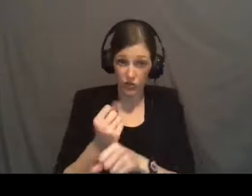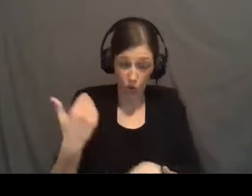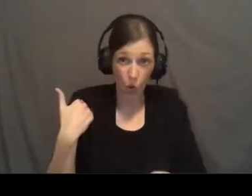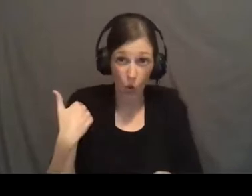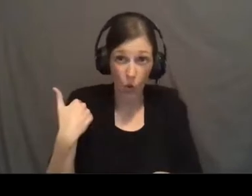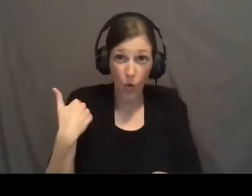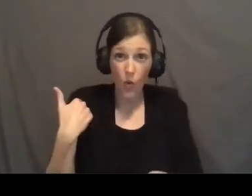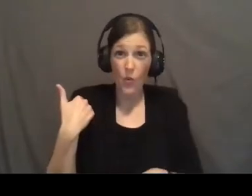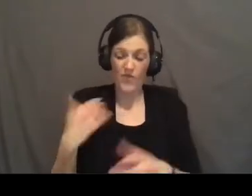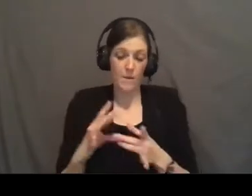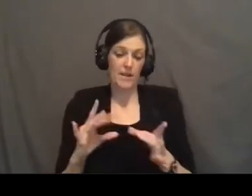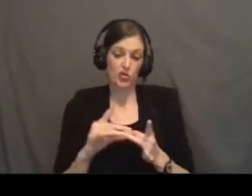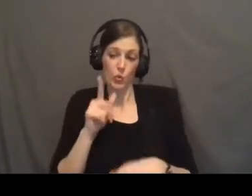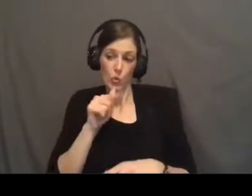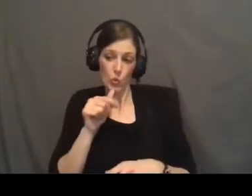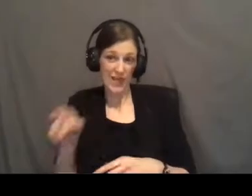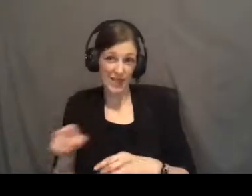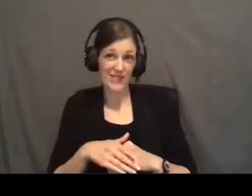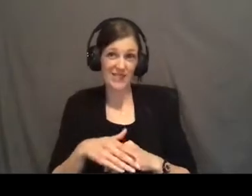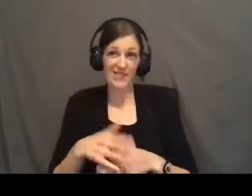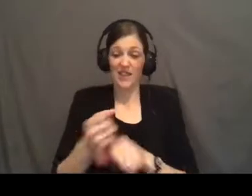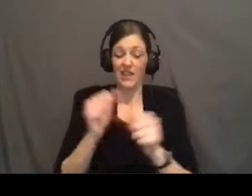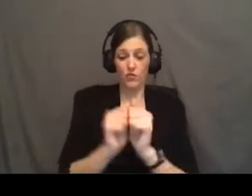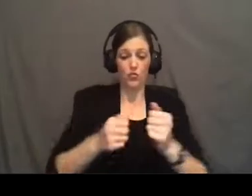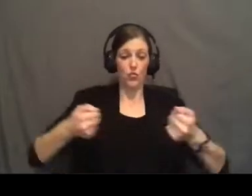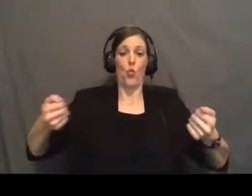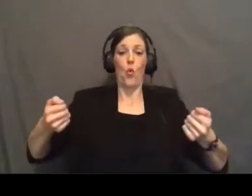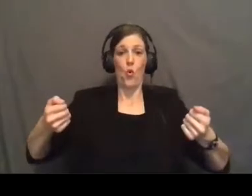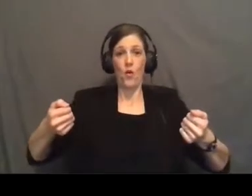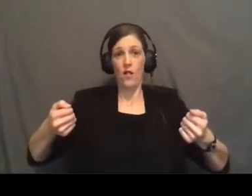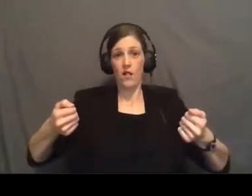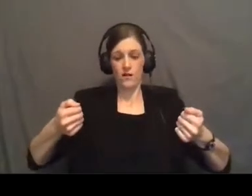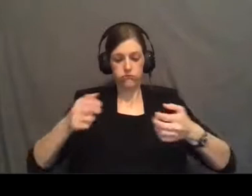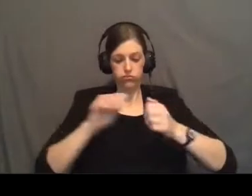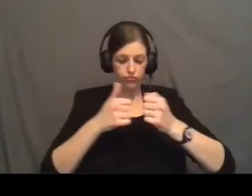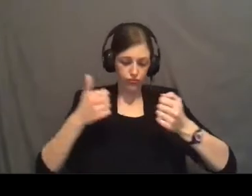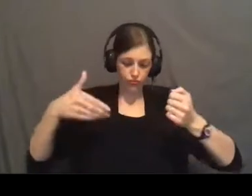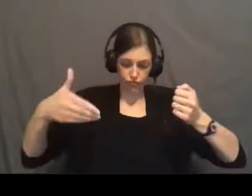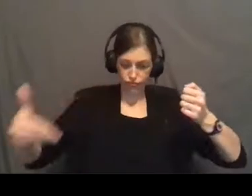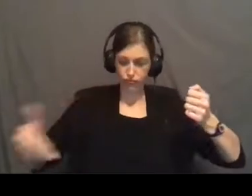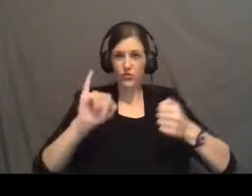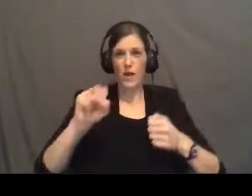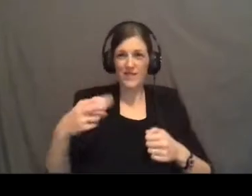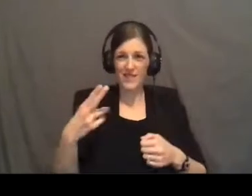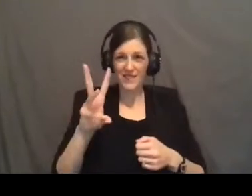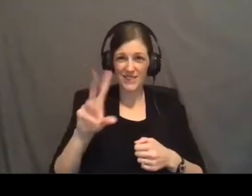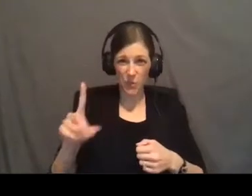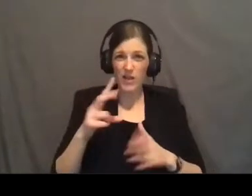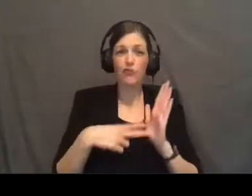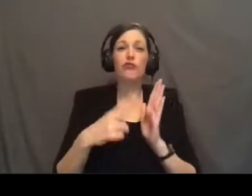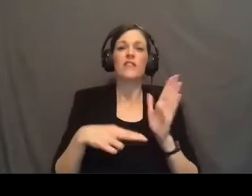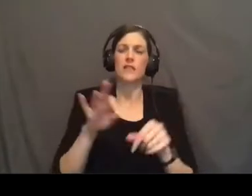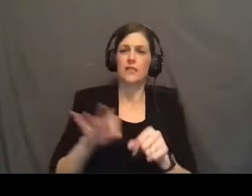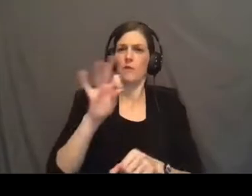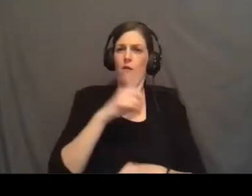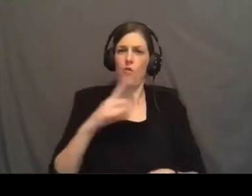that was to mention who He is. He grabs that scroll, strategically rolls out to Isaiah 61, and He reads this. The Spirit